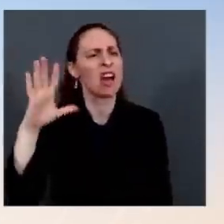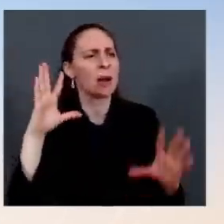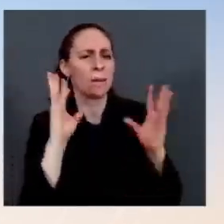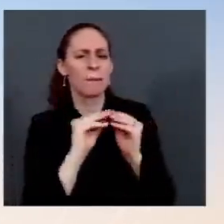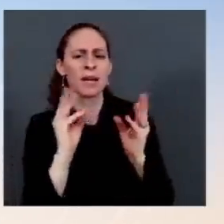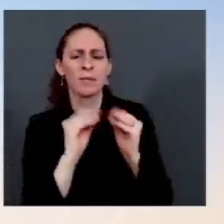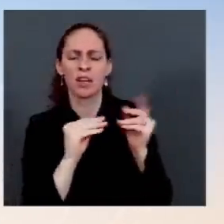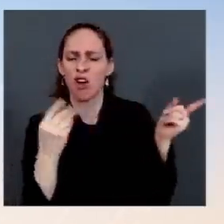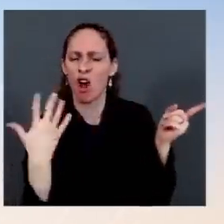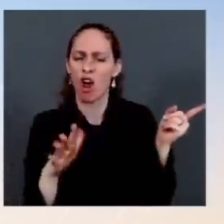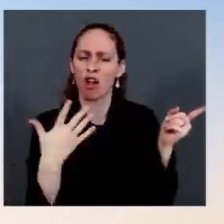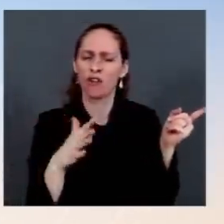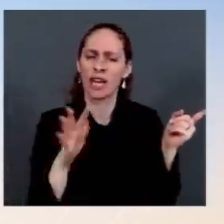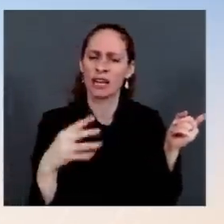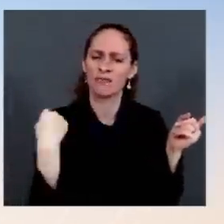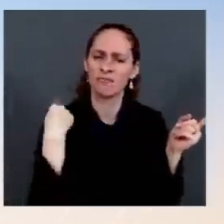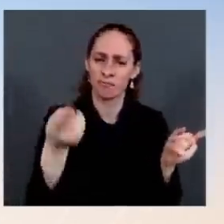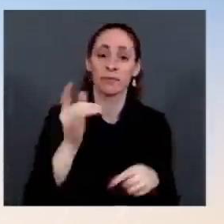Ukraine's sovereignty, territorial integrity, and discuss the...